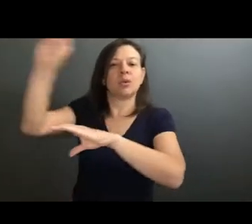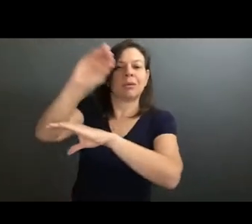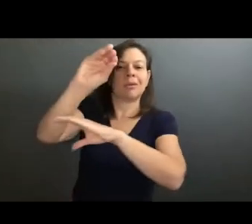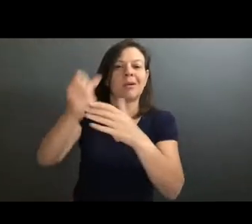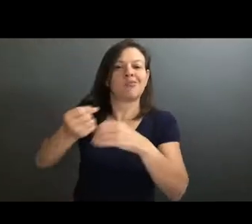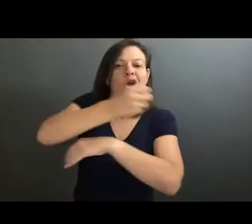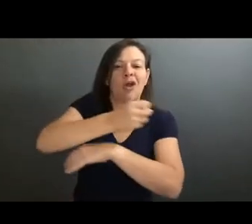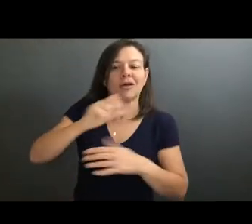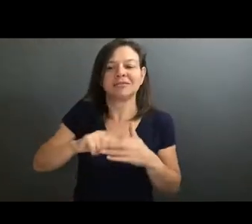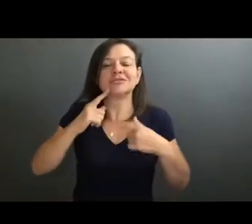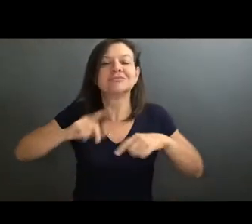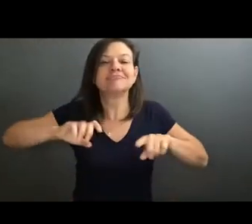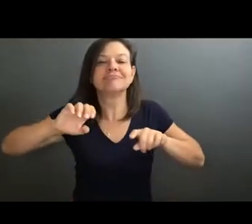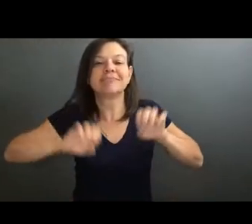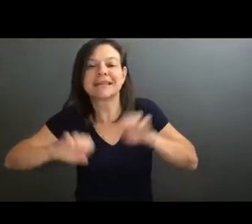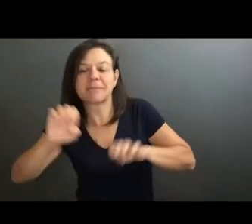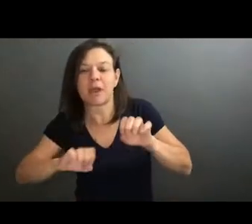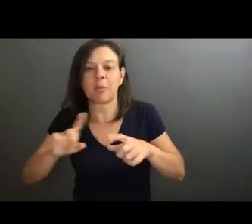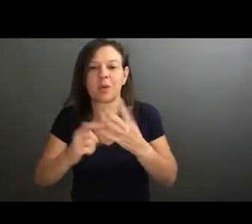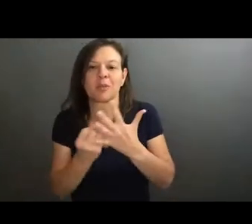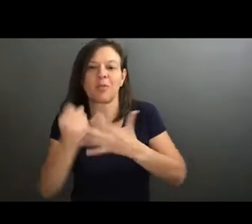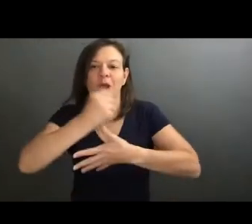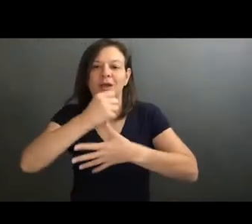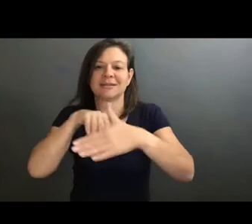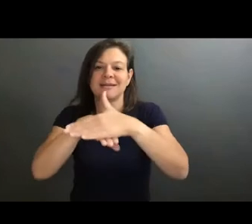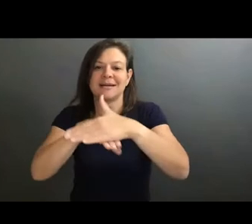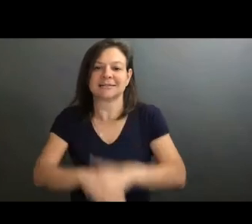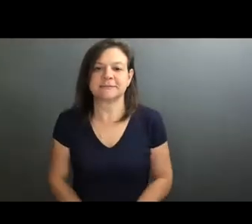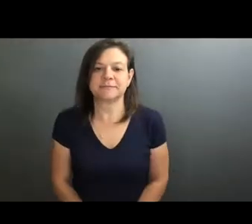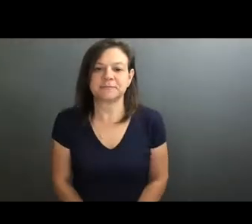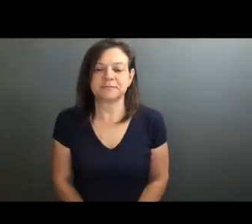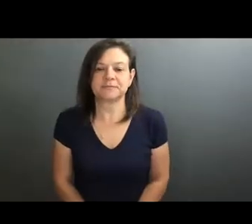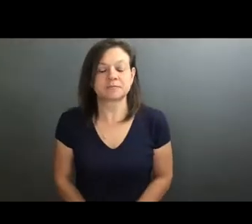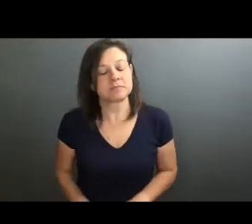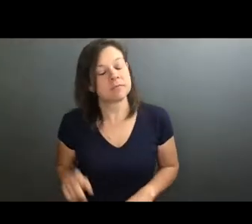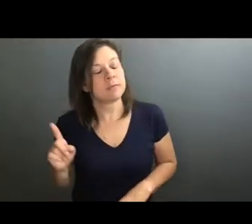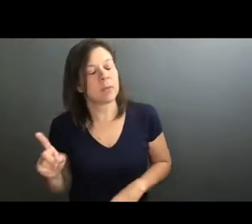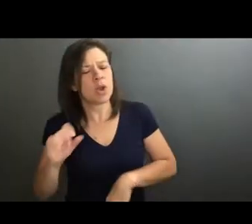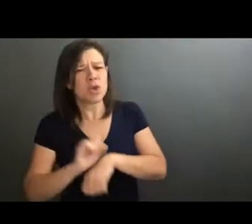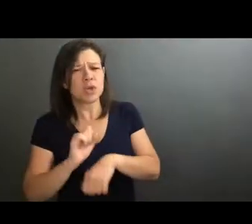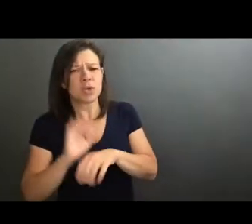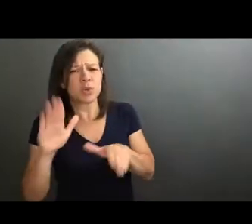one of the ways kind of experimenting with prioritizing access. Your work also brings up a very sort of